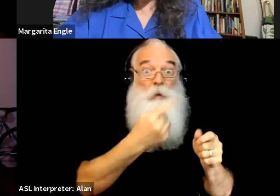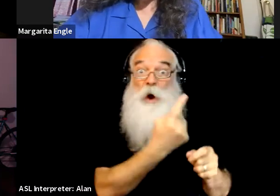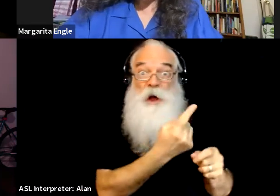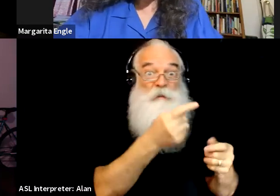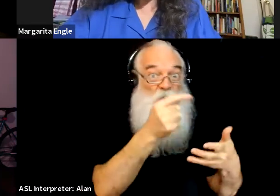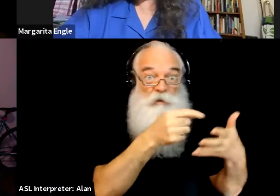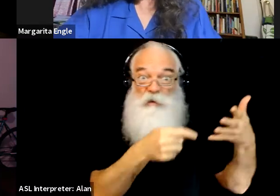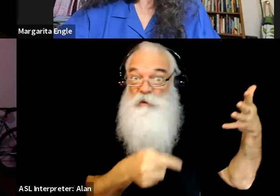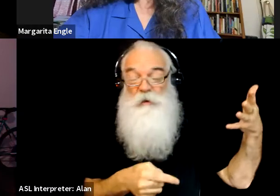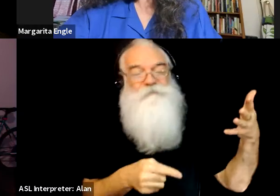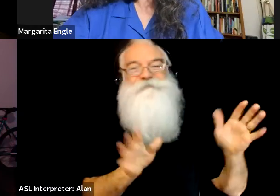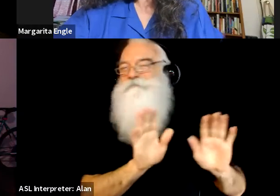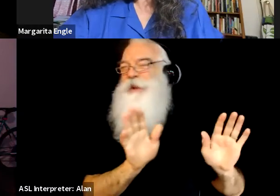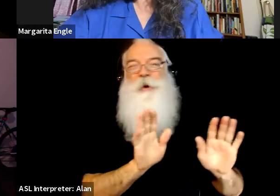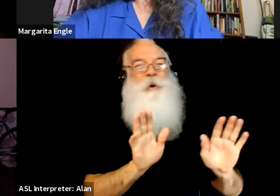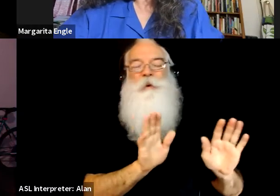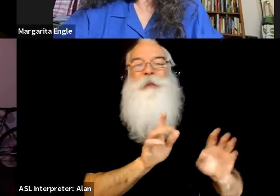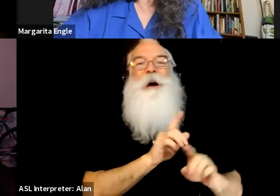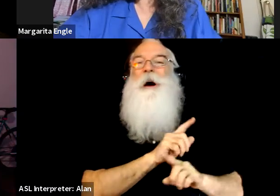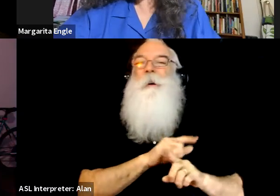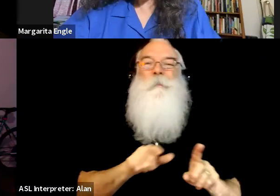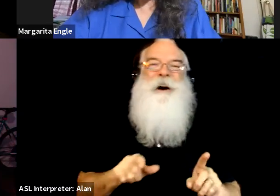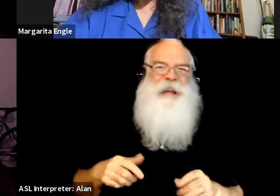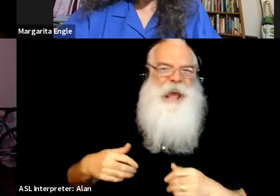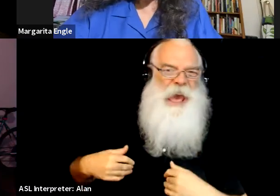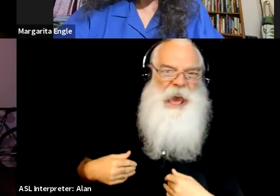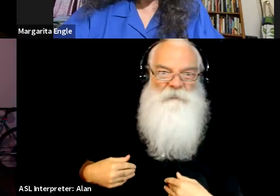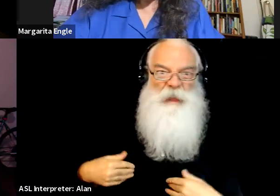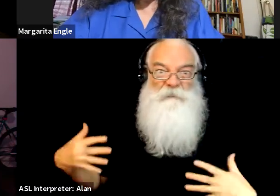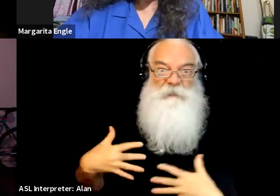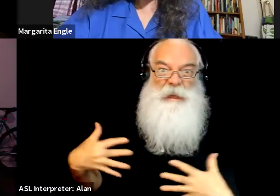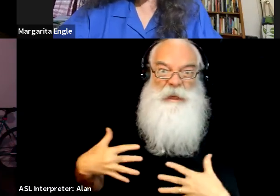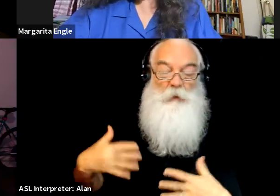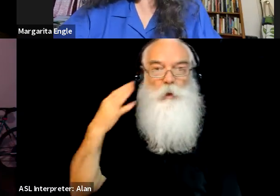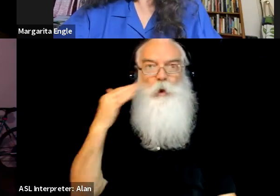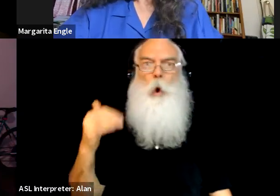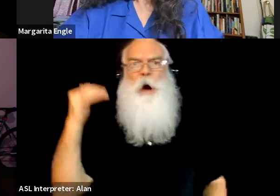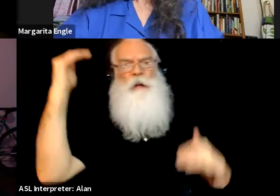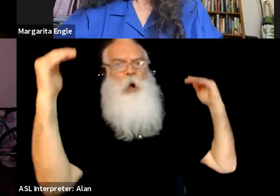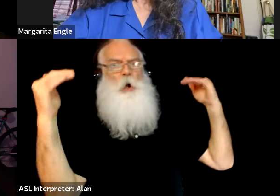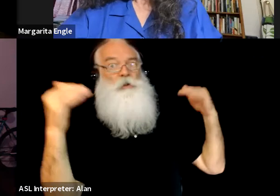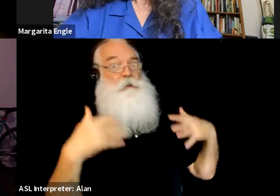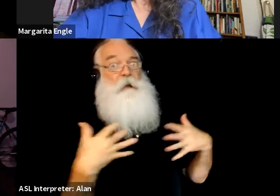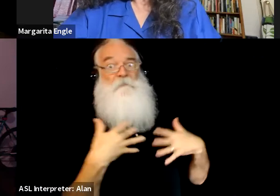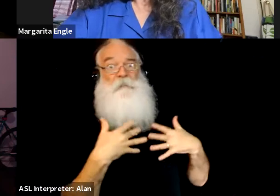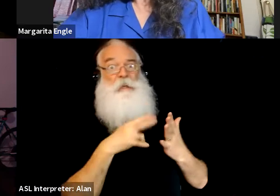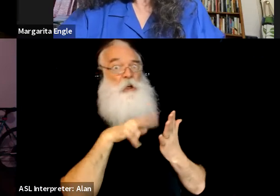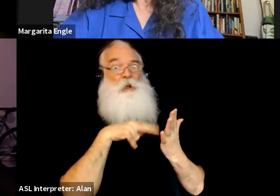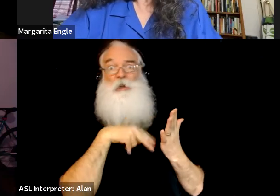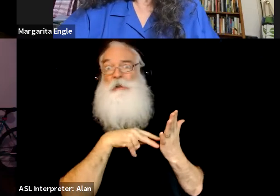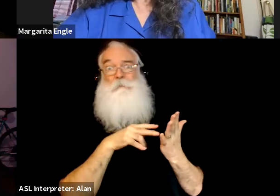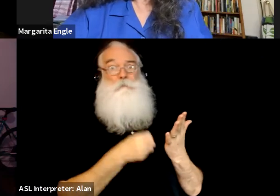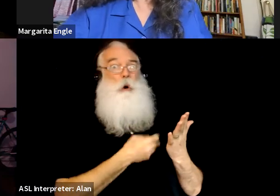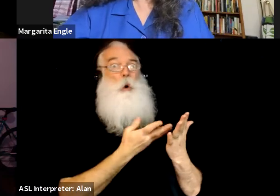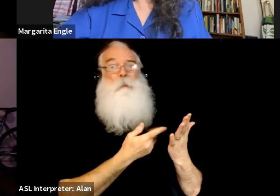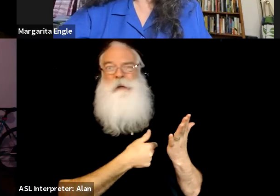that a lot of adults, uh, have from having, um, um, studied in a situation where